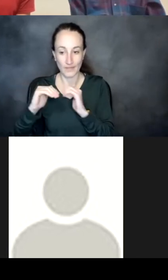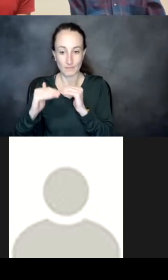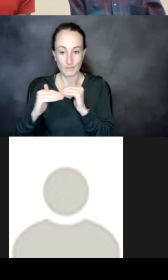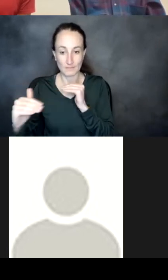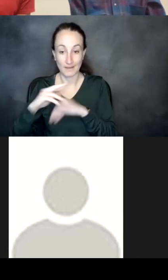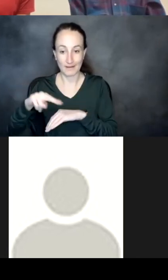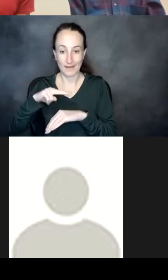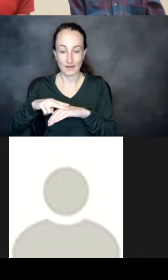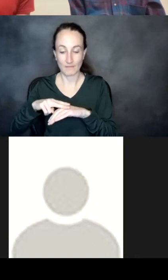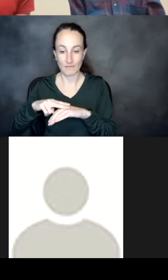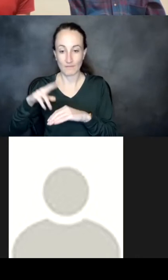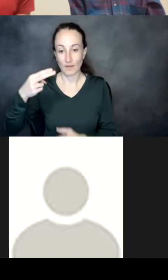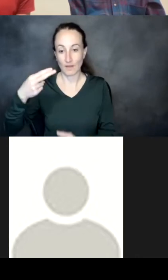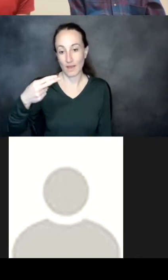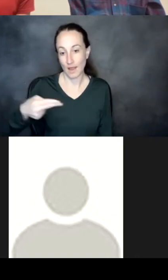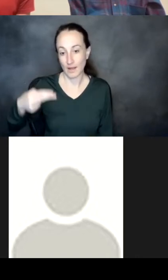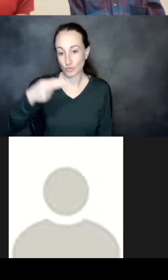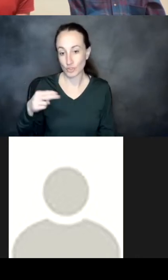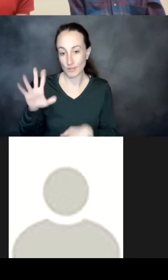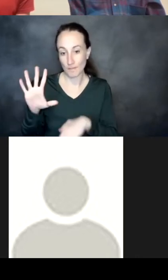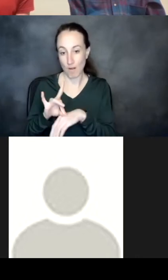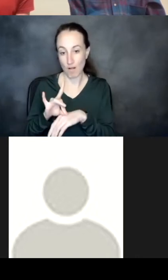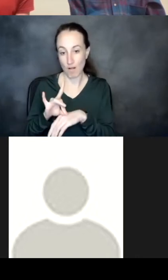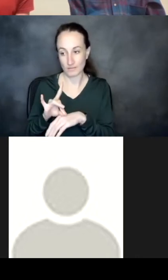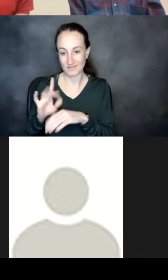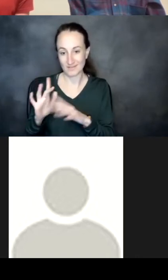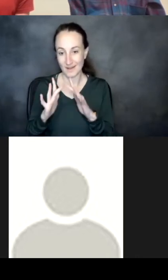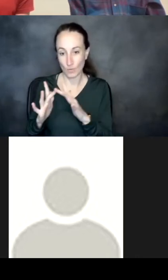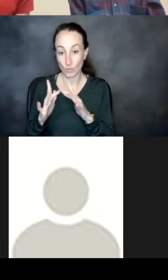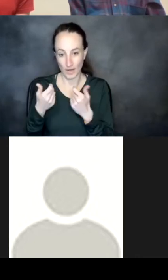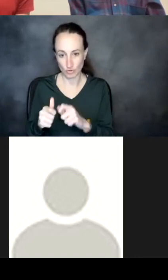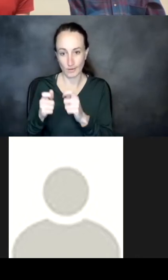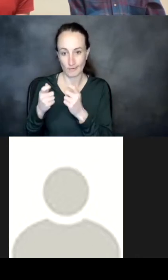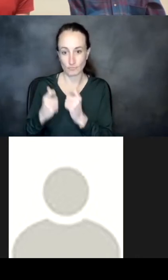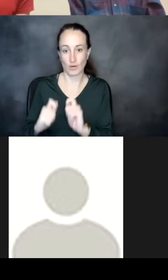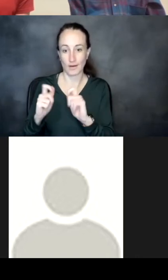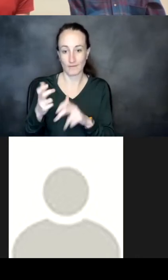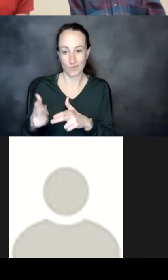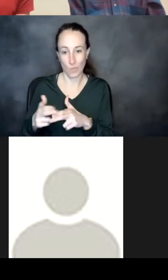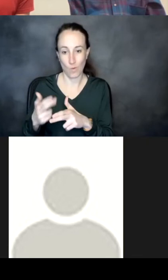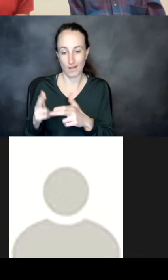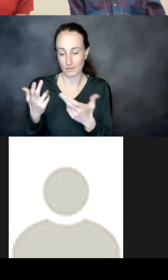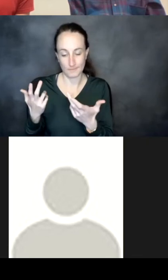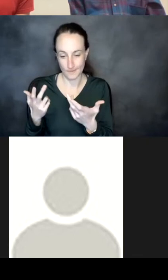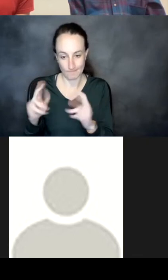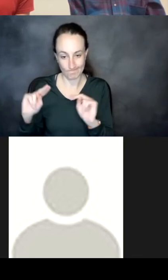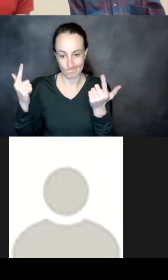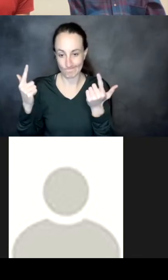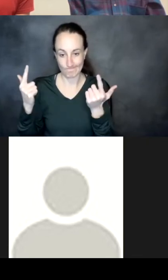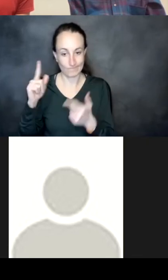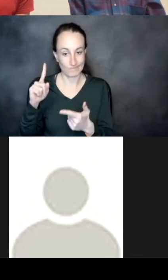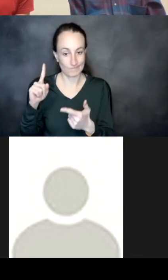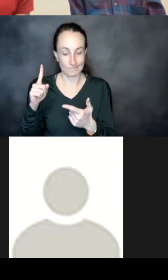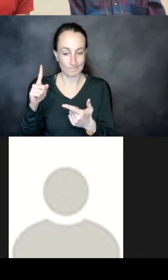native hydrogen bond network so that was definitely something i tried for a while and uh wasn't able to get